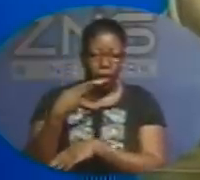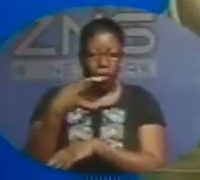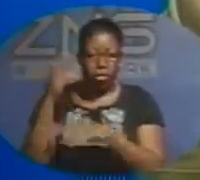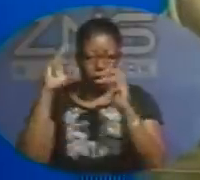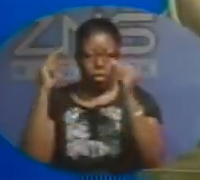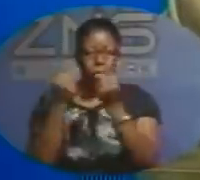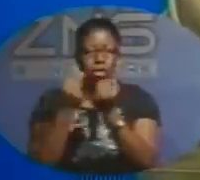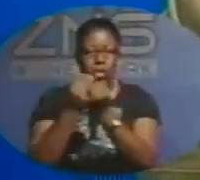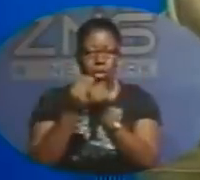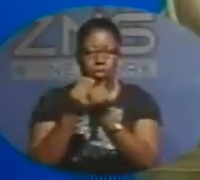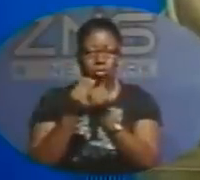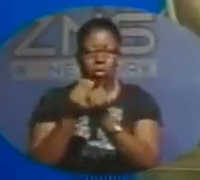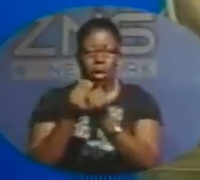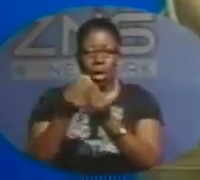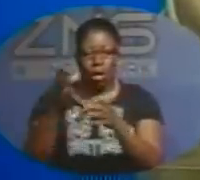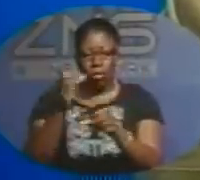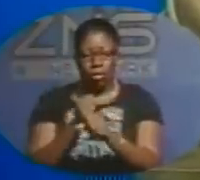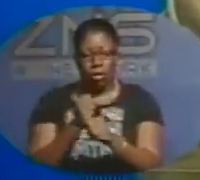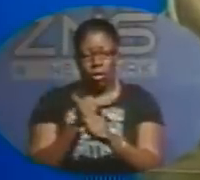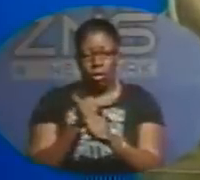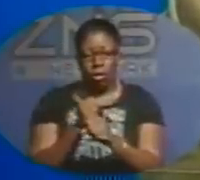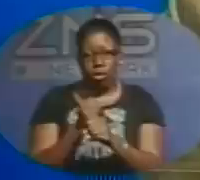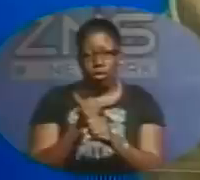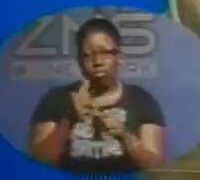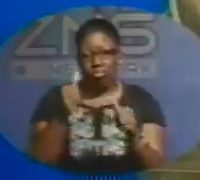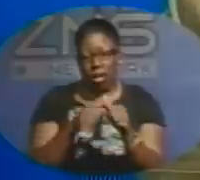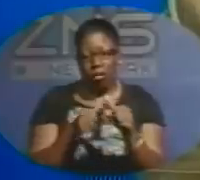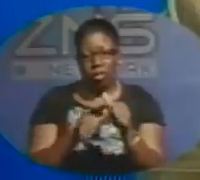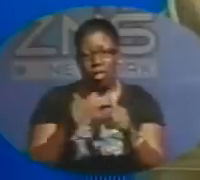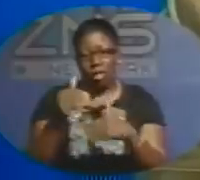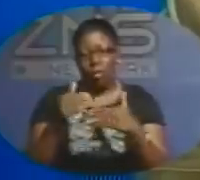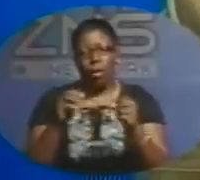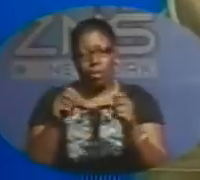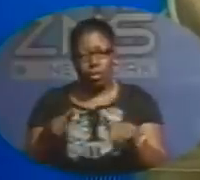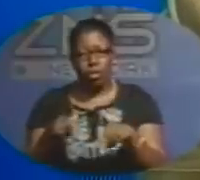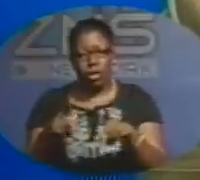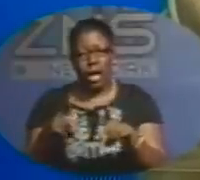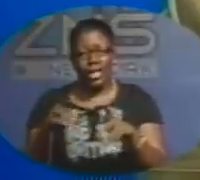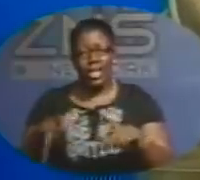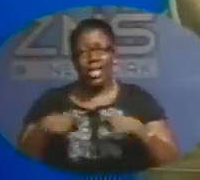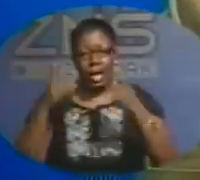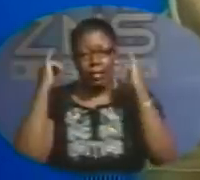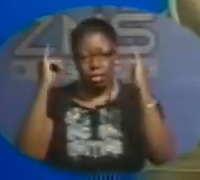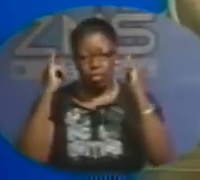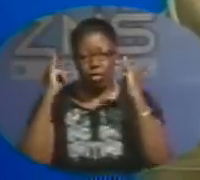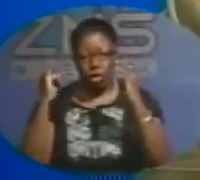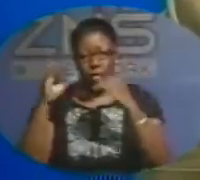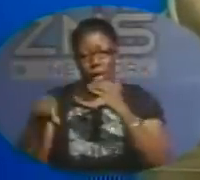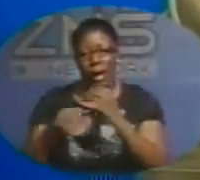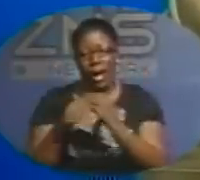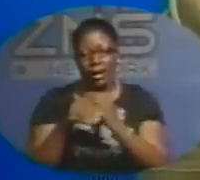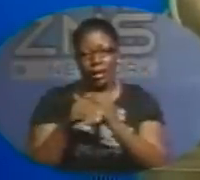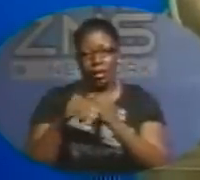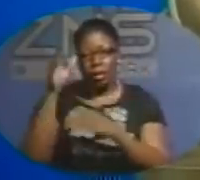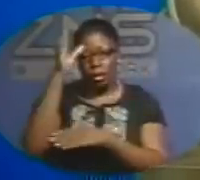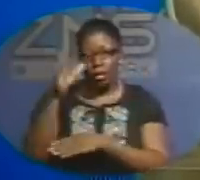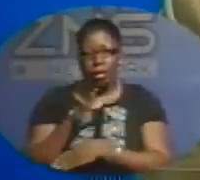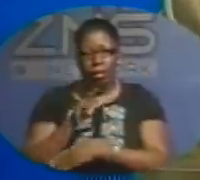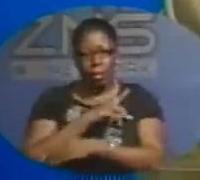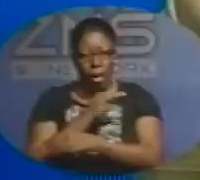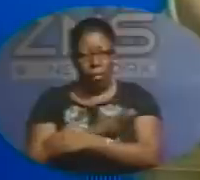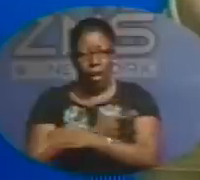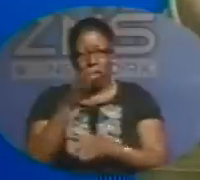every step to ensure that and he gave the instructions that we had added manpower at the hospital and so